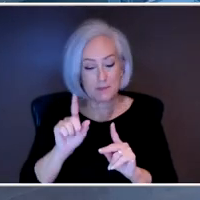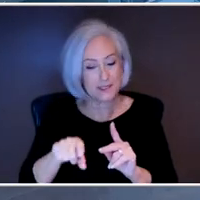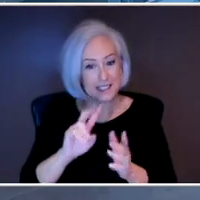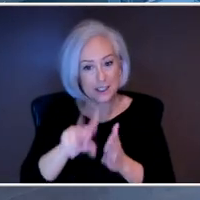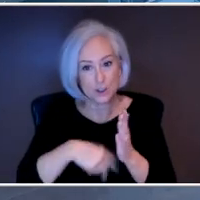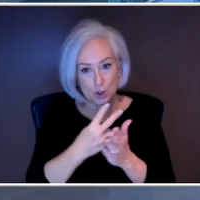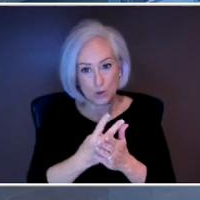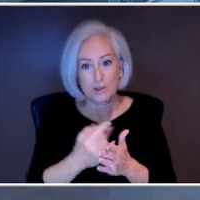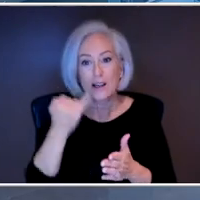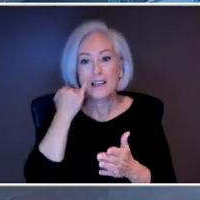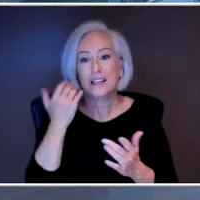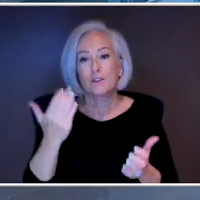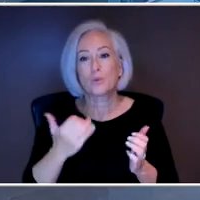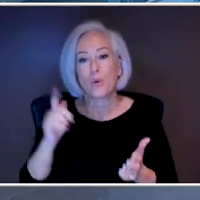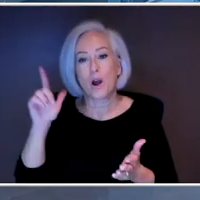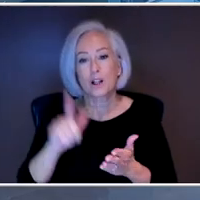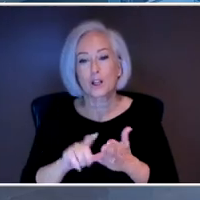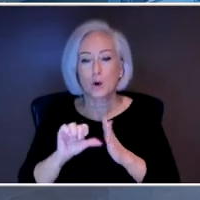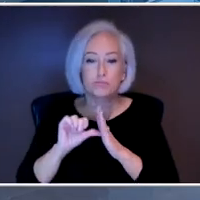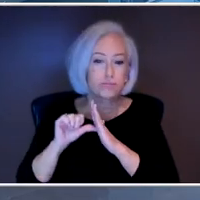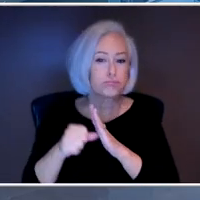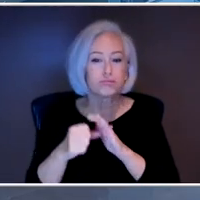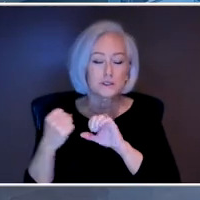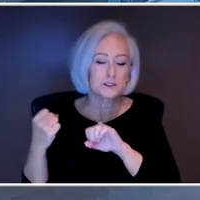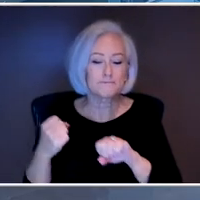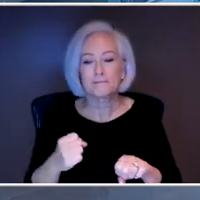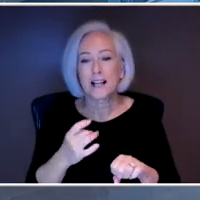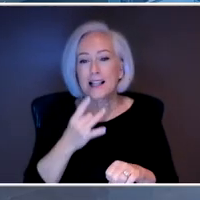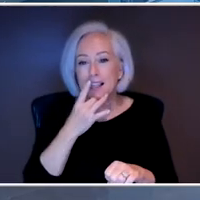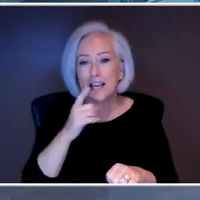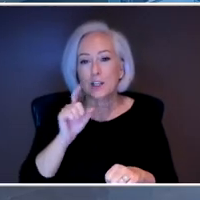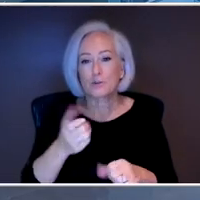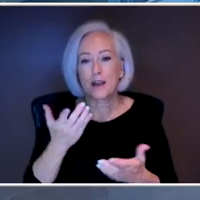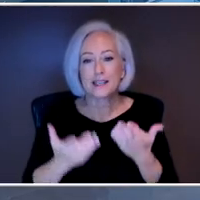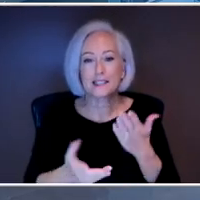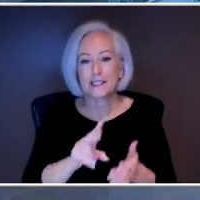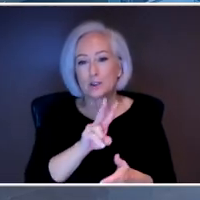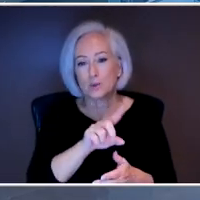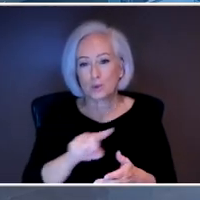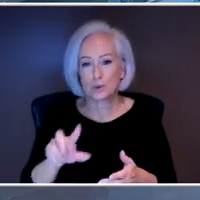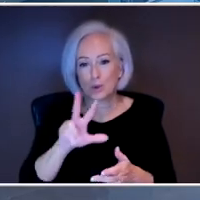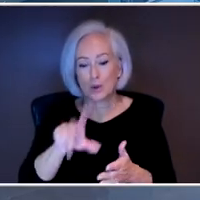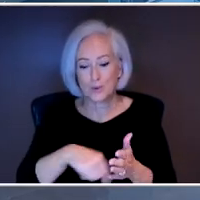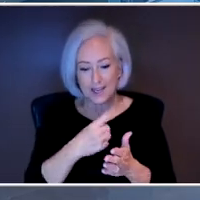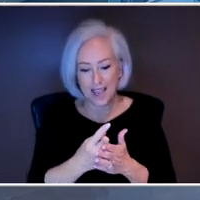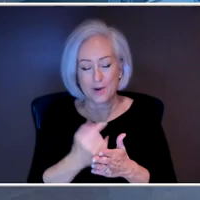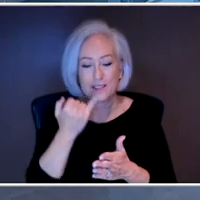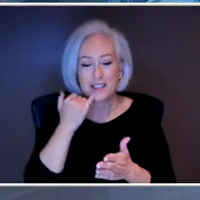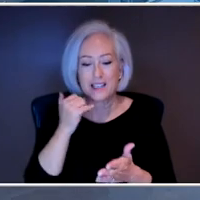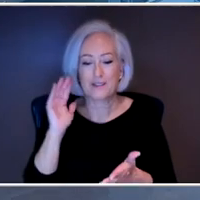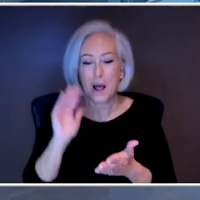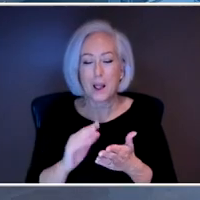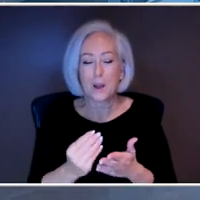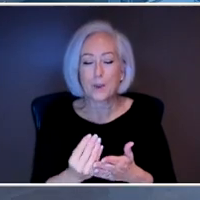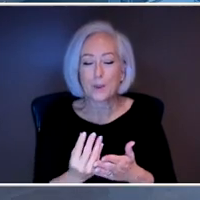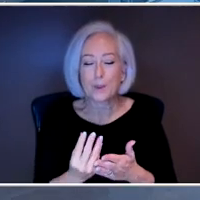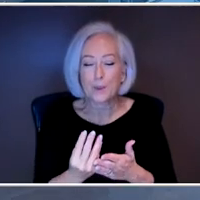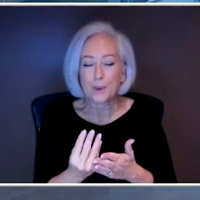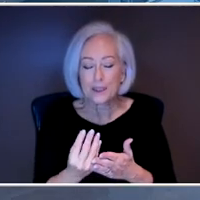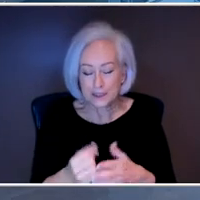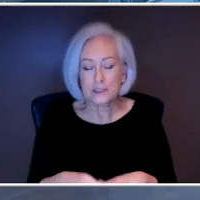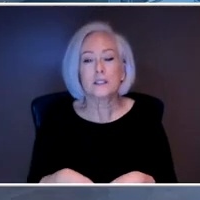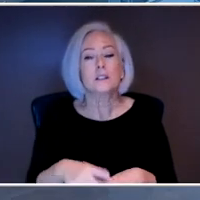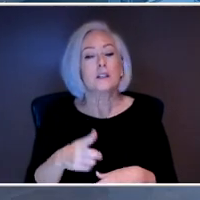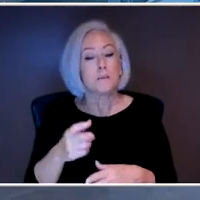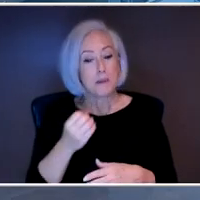light, sometimes you need to use it for two or three hours because it's going to take longer to kind of give you that benefit. But, yeah, lights are very helpful. They help people with just